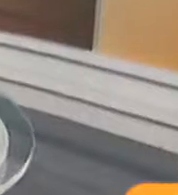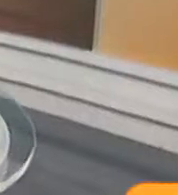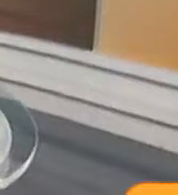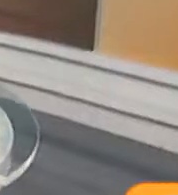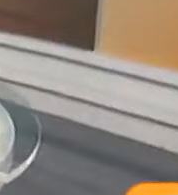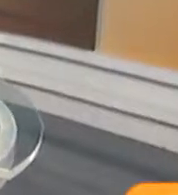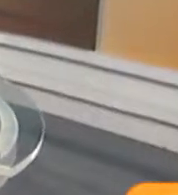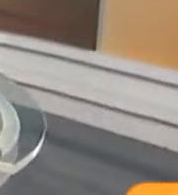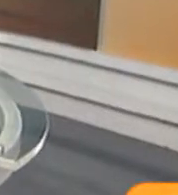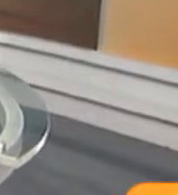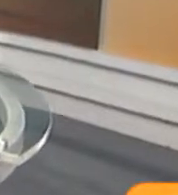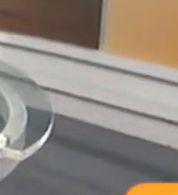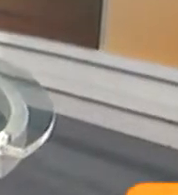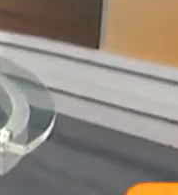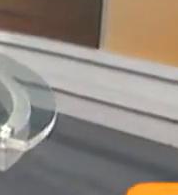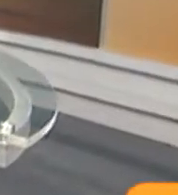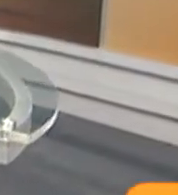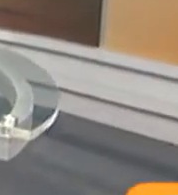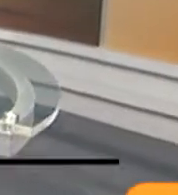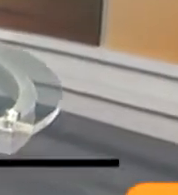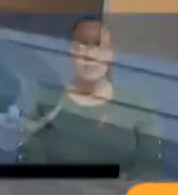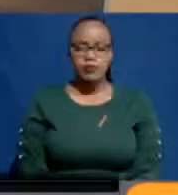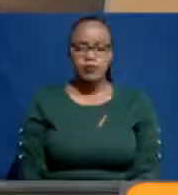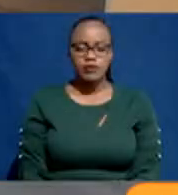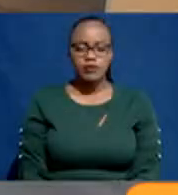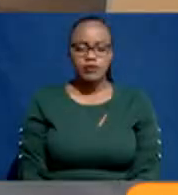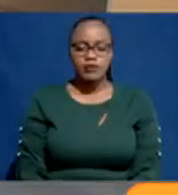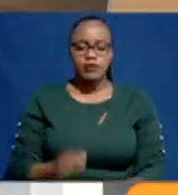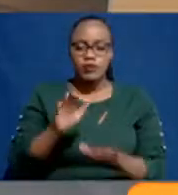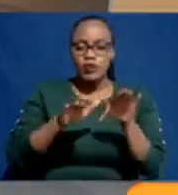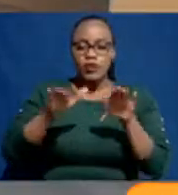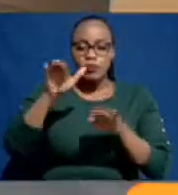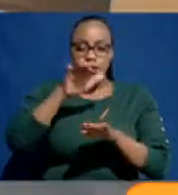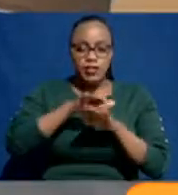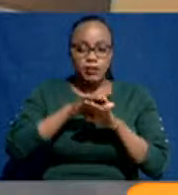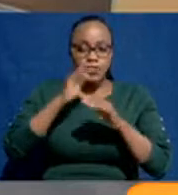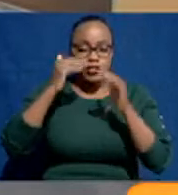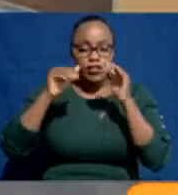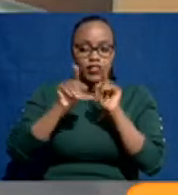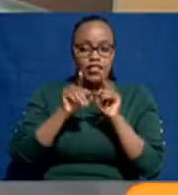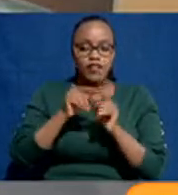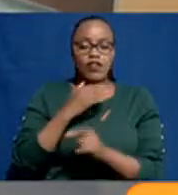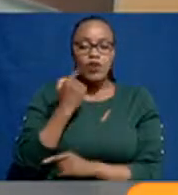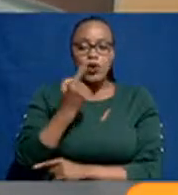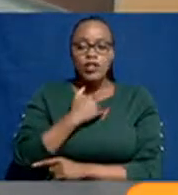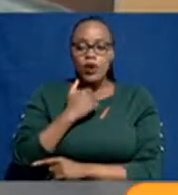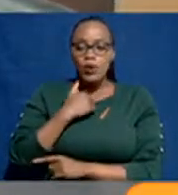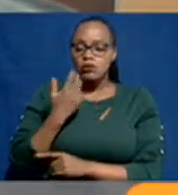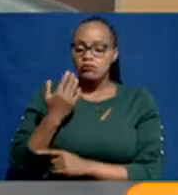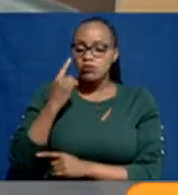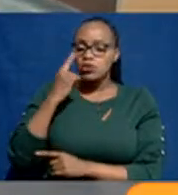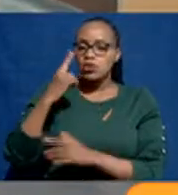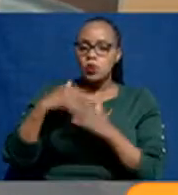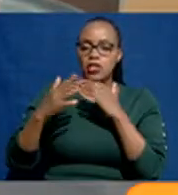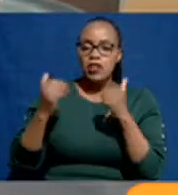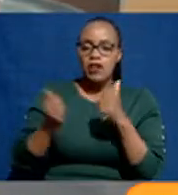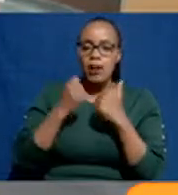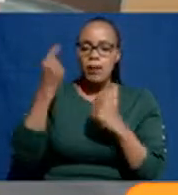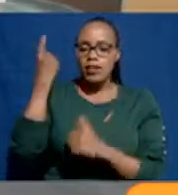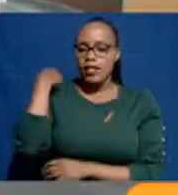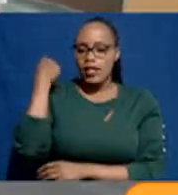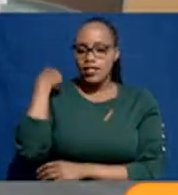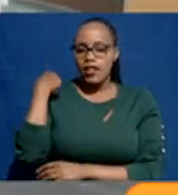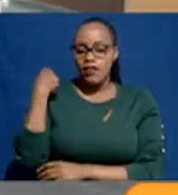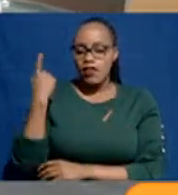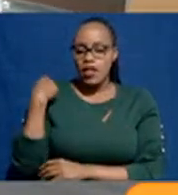The explainer, and we're talking about the placement of the universities, and I want us to just reflect on what just happened yesterday. The numbers that were